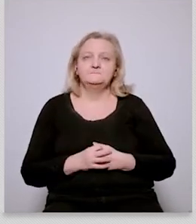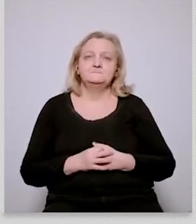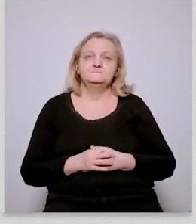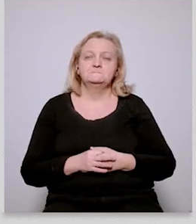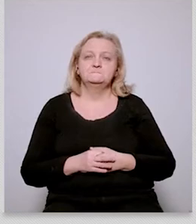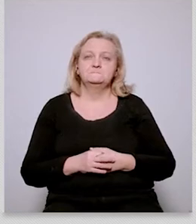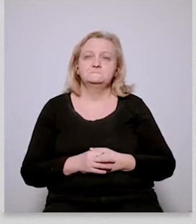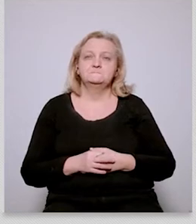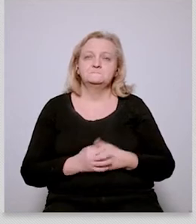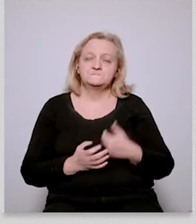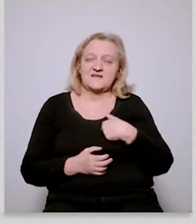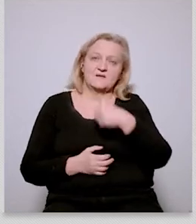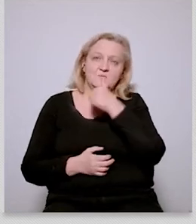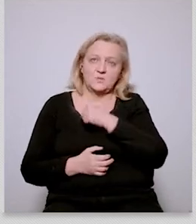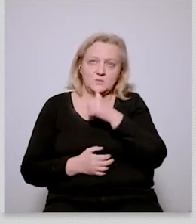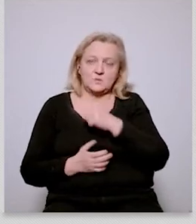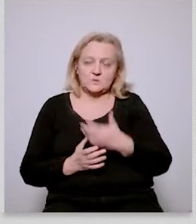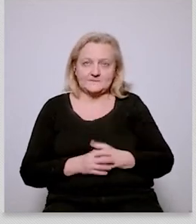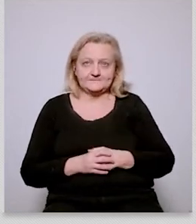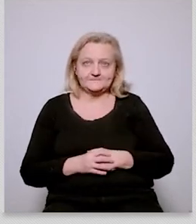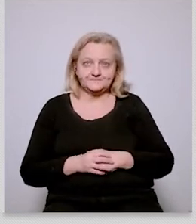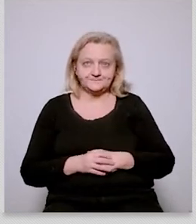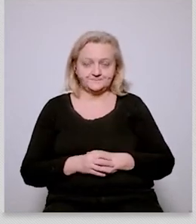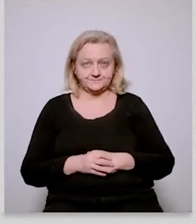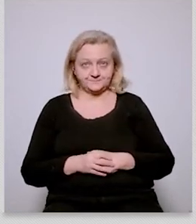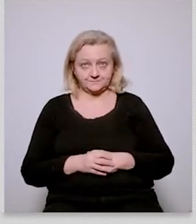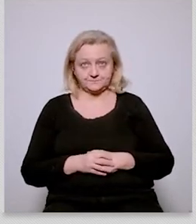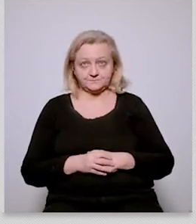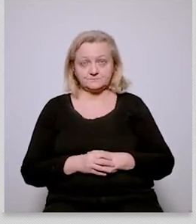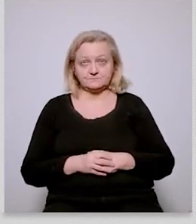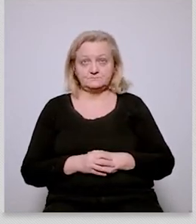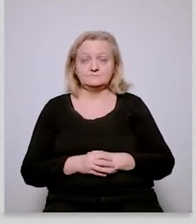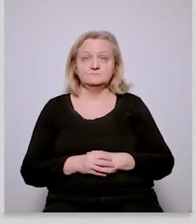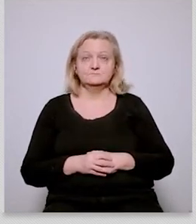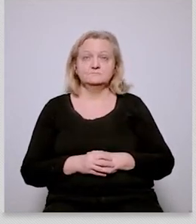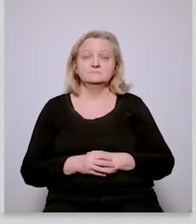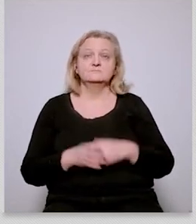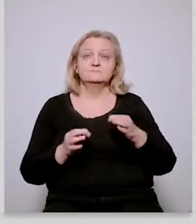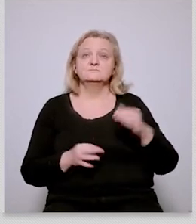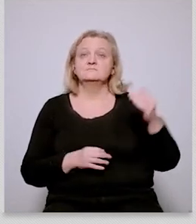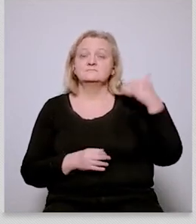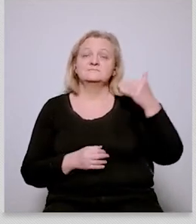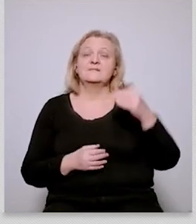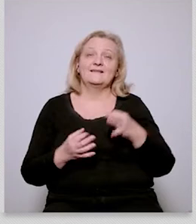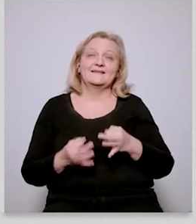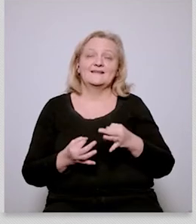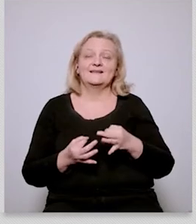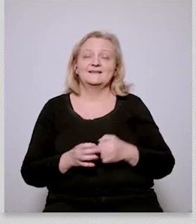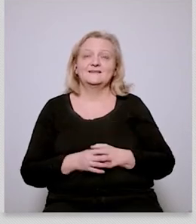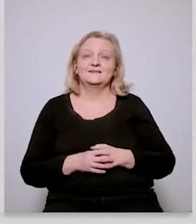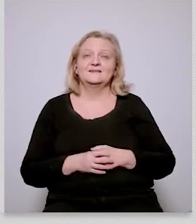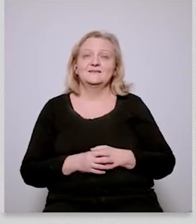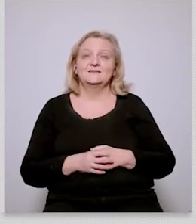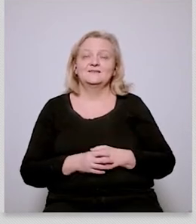say what we and now i'm actually um speaking as somebody who is in generally in general defending this agenda